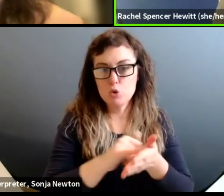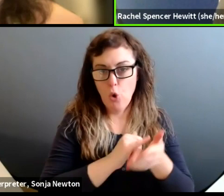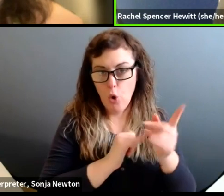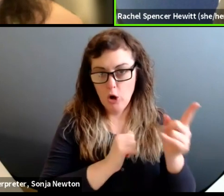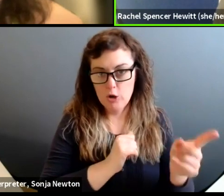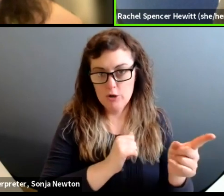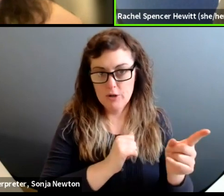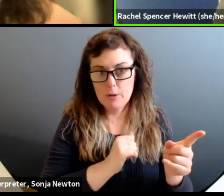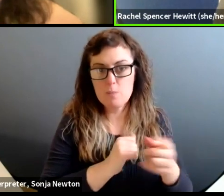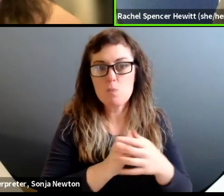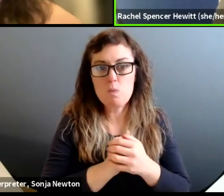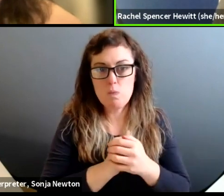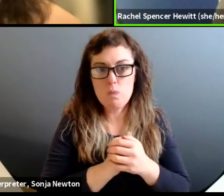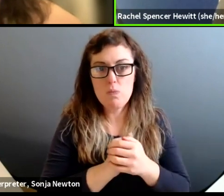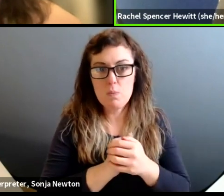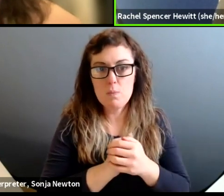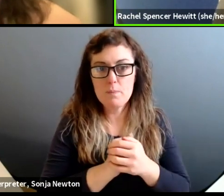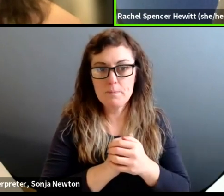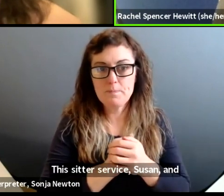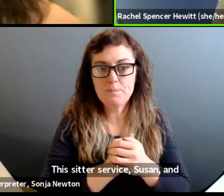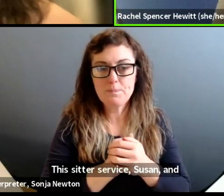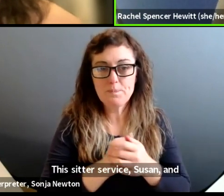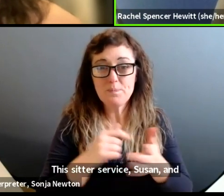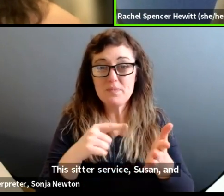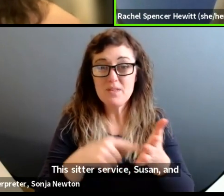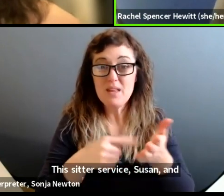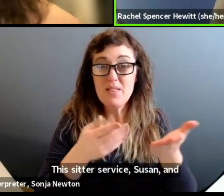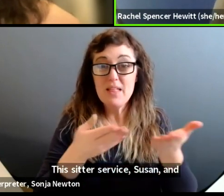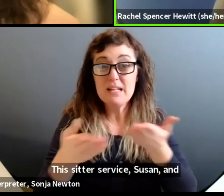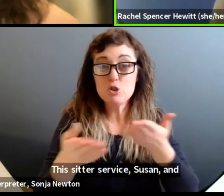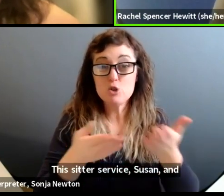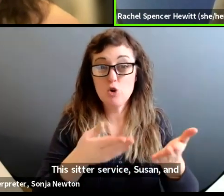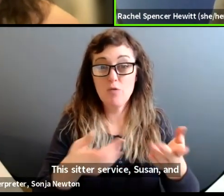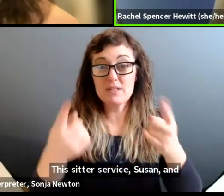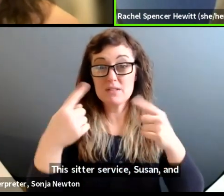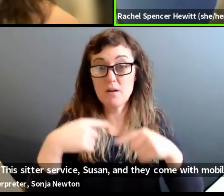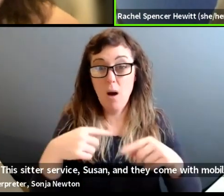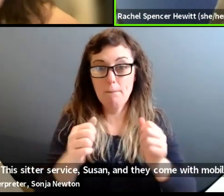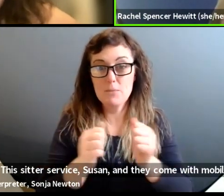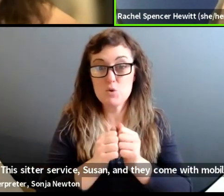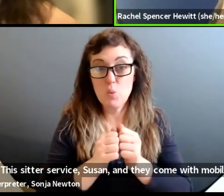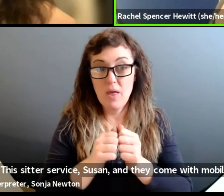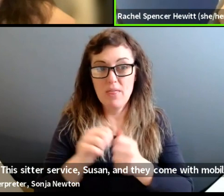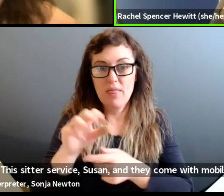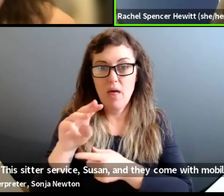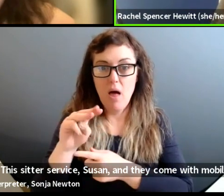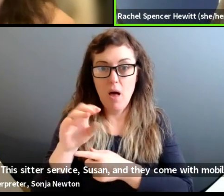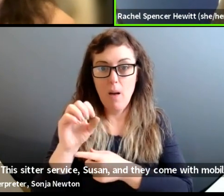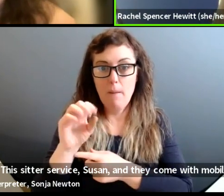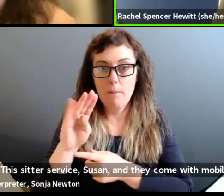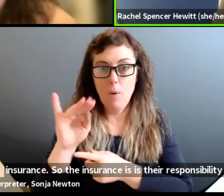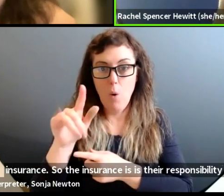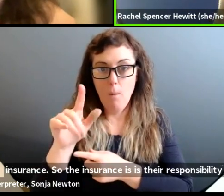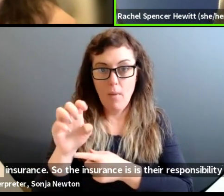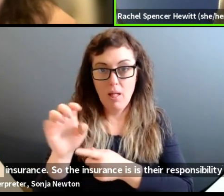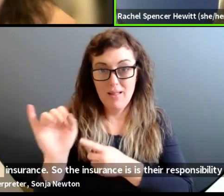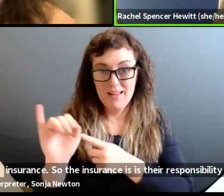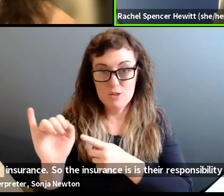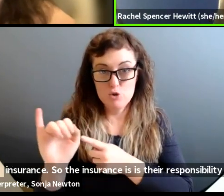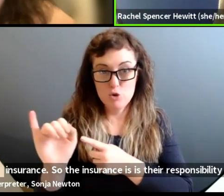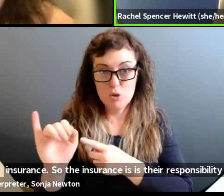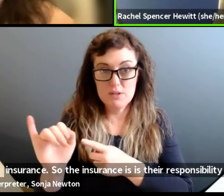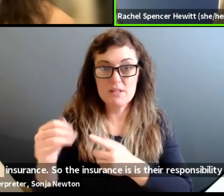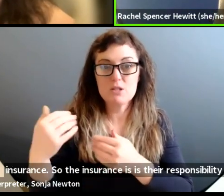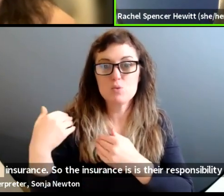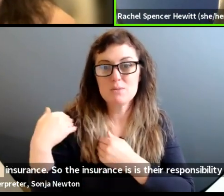This, uh, sitter service, Susan, um, they come with mobile insurance. So the insurance is, uh, is the responsibility of the professional